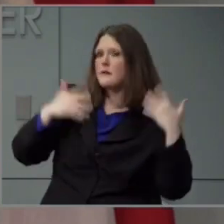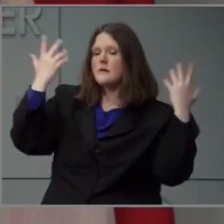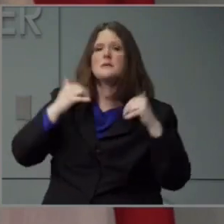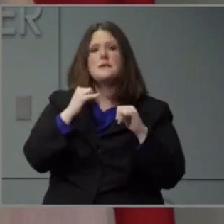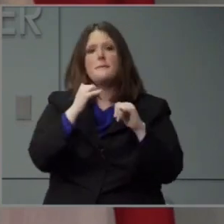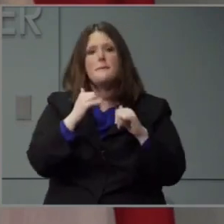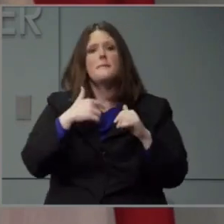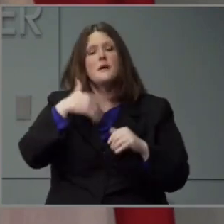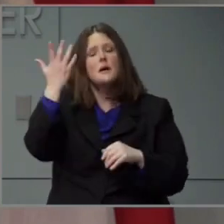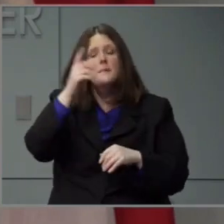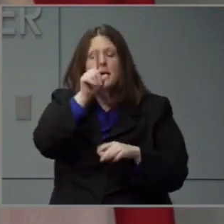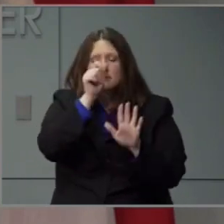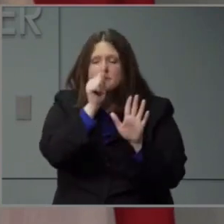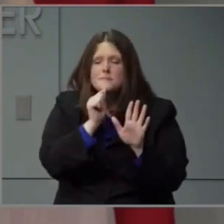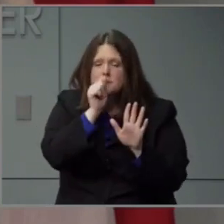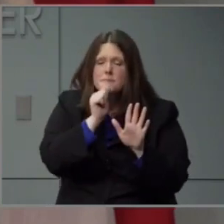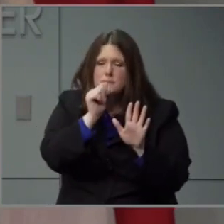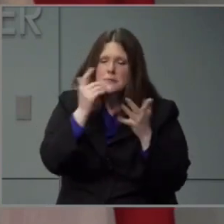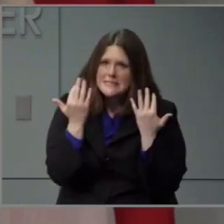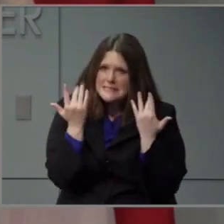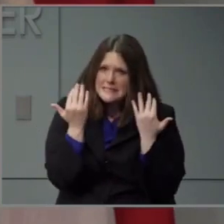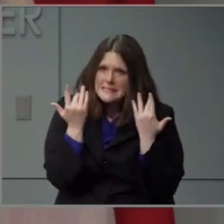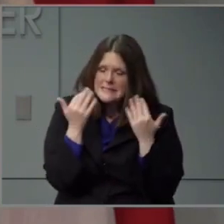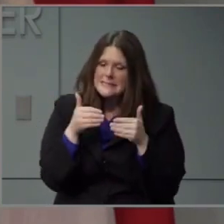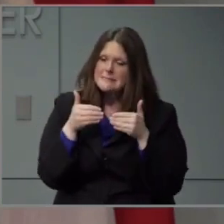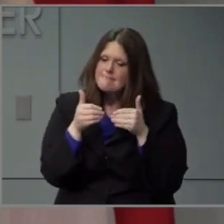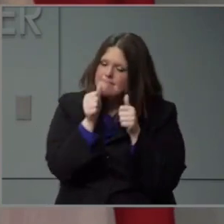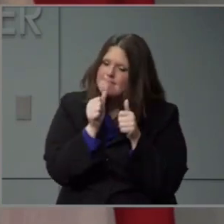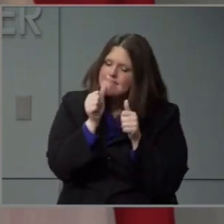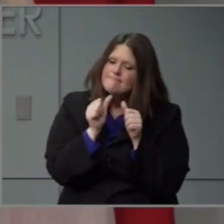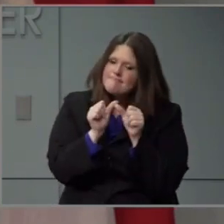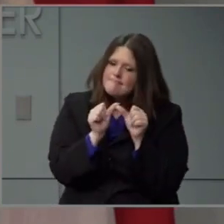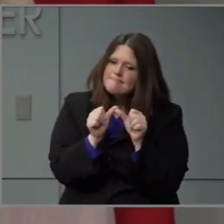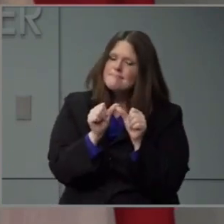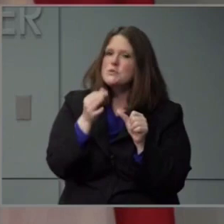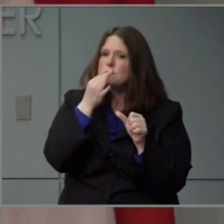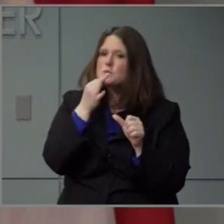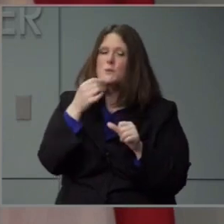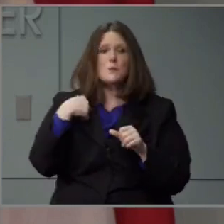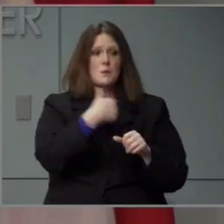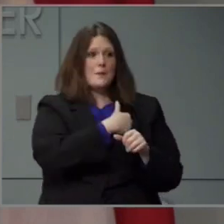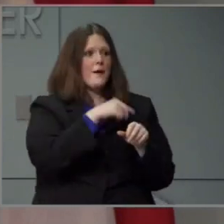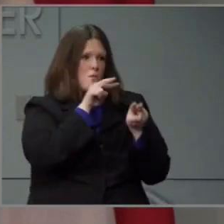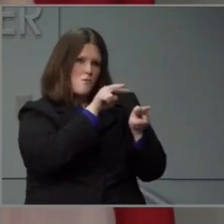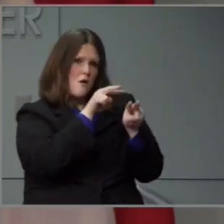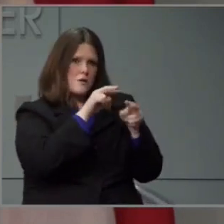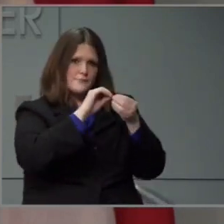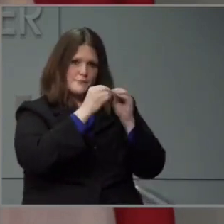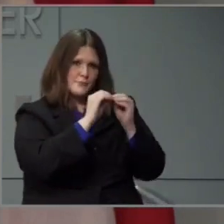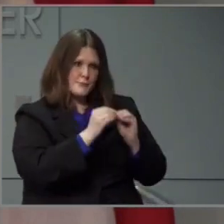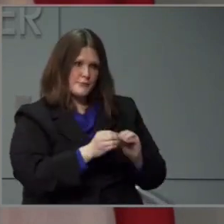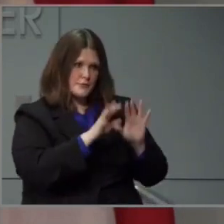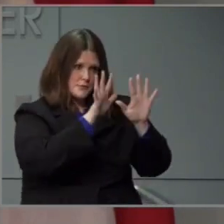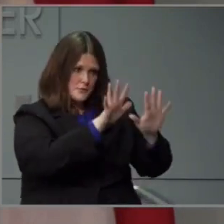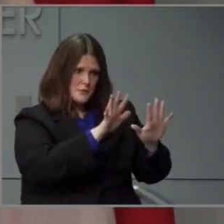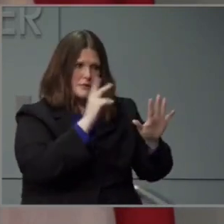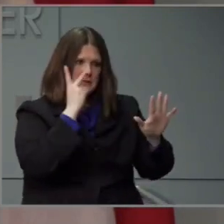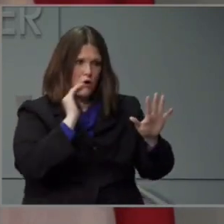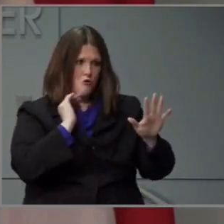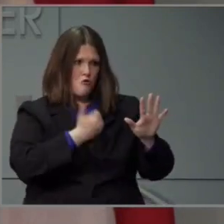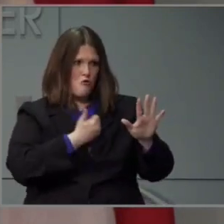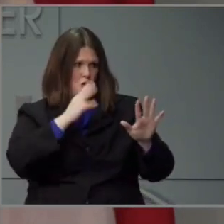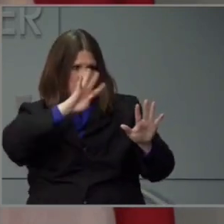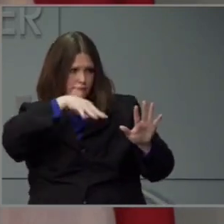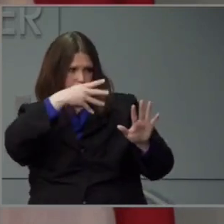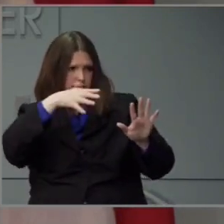hold on a bit longer as we watch our trends please keep doing the three w's I do